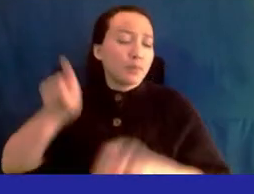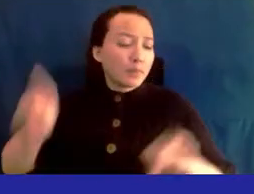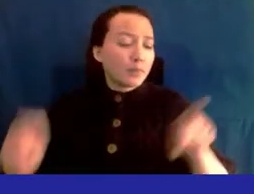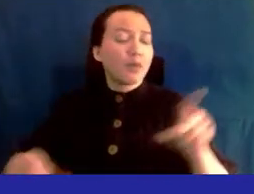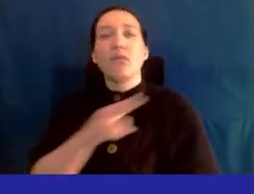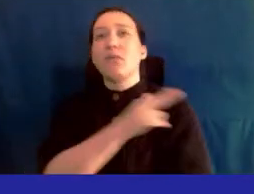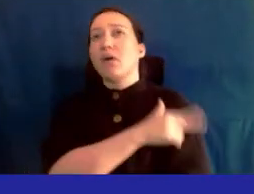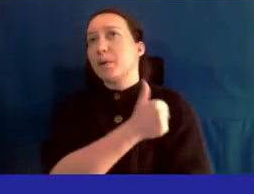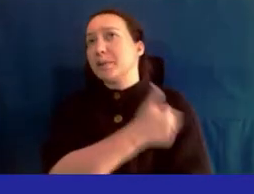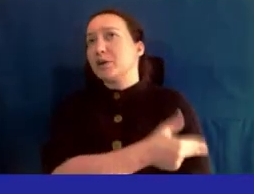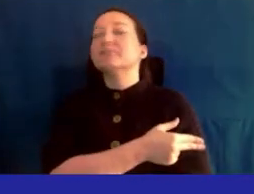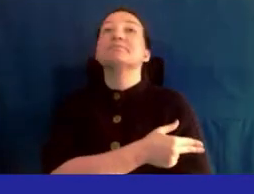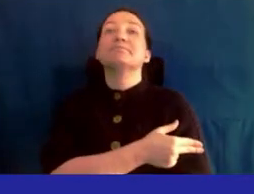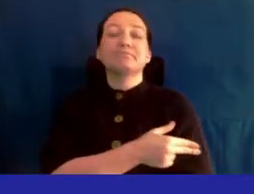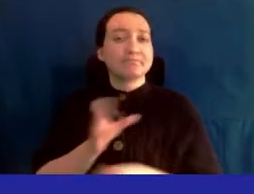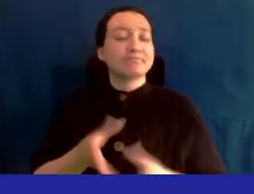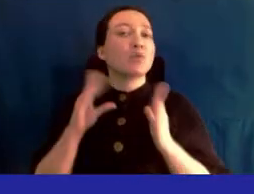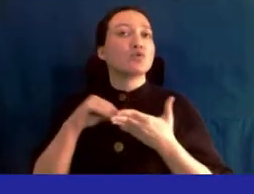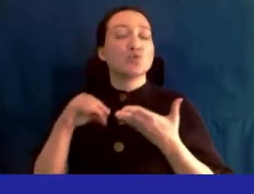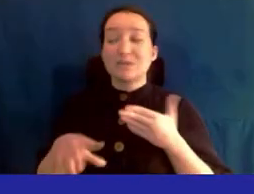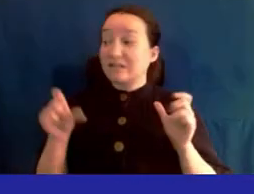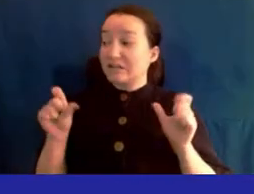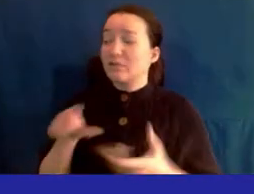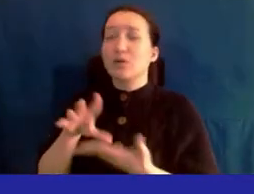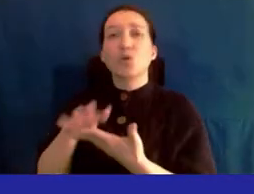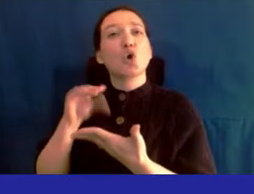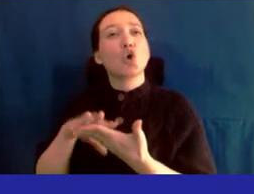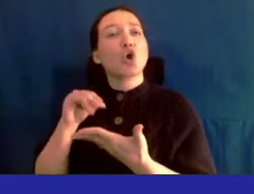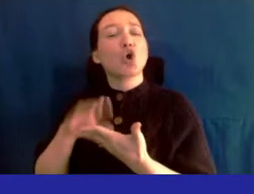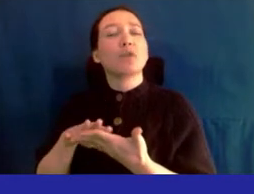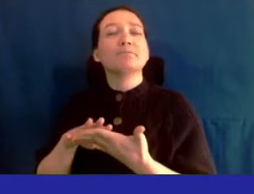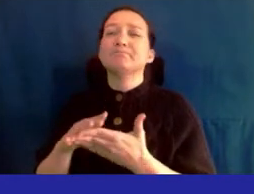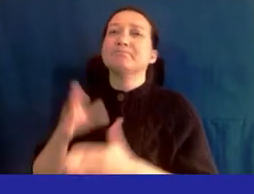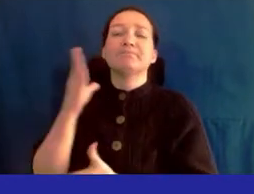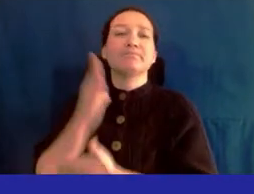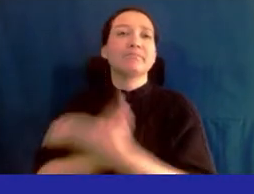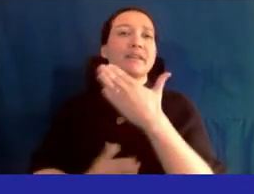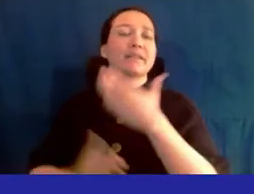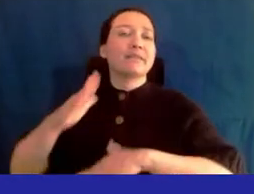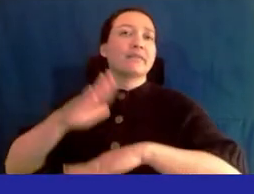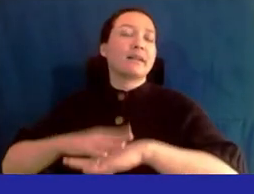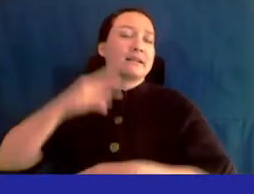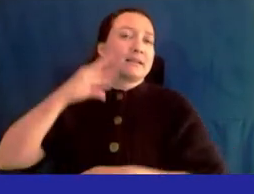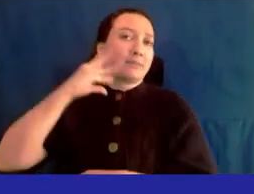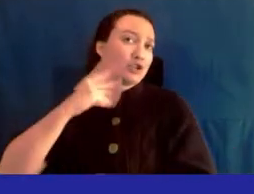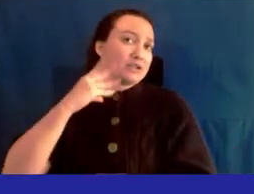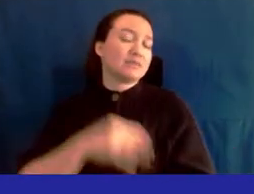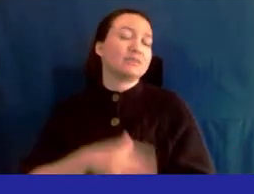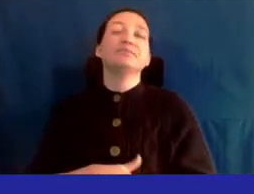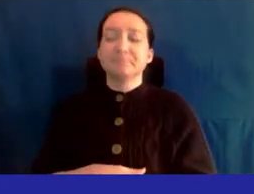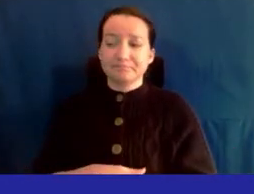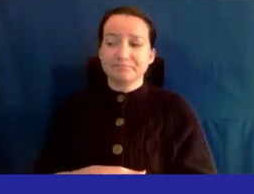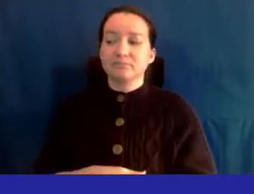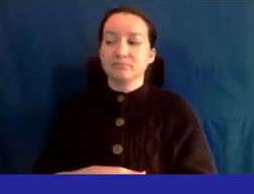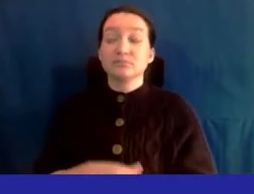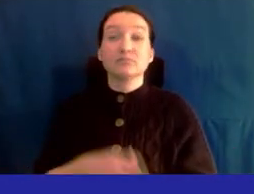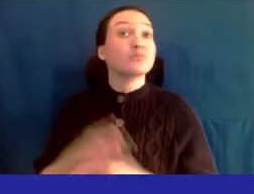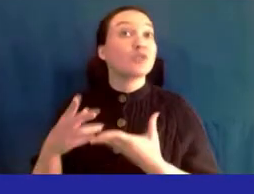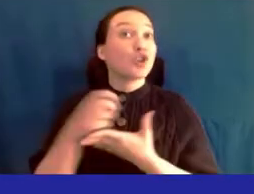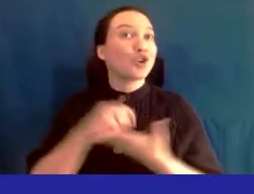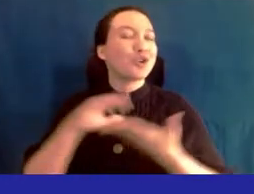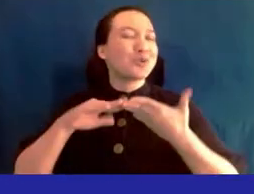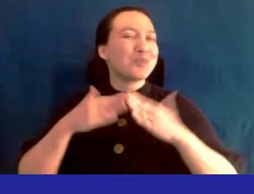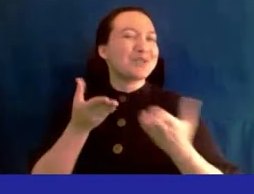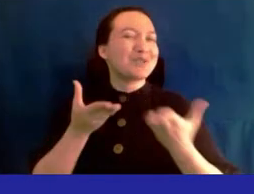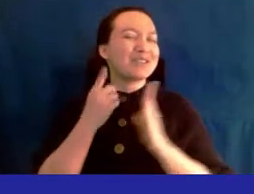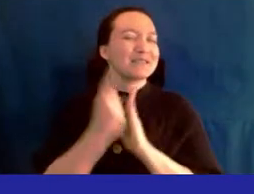a hospital setting which allow the students to also learn invaluable hands-on experience where possible and earn community service hours